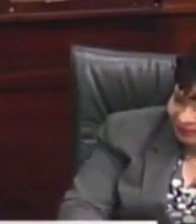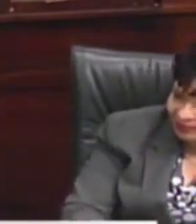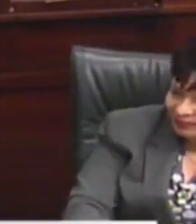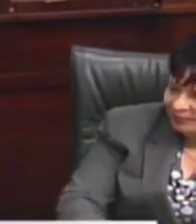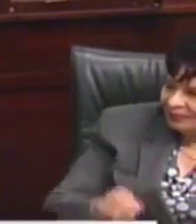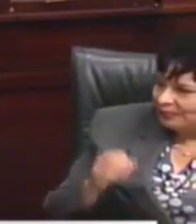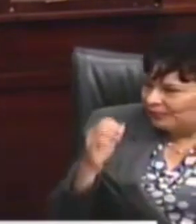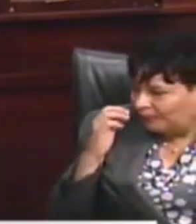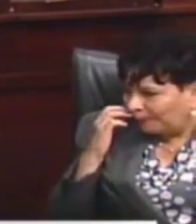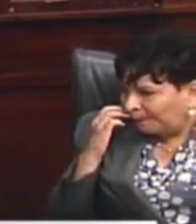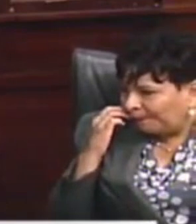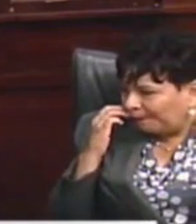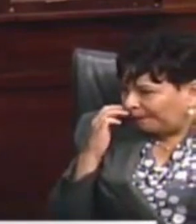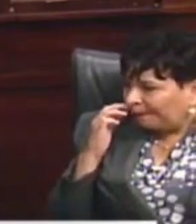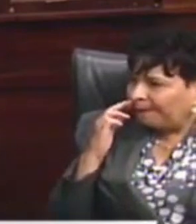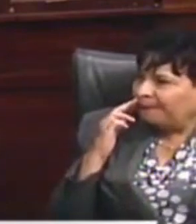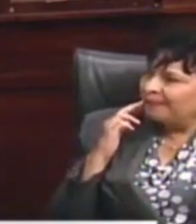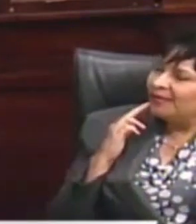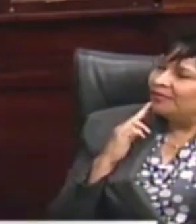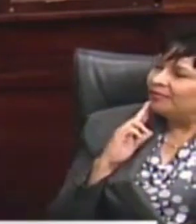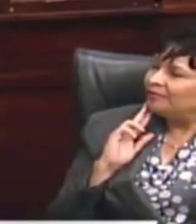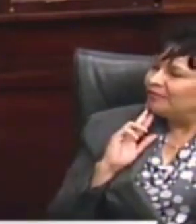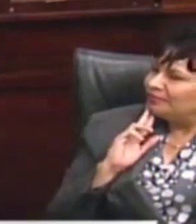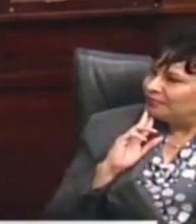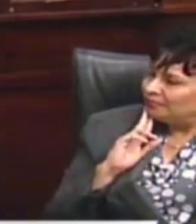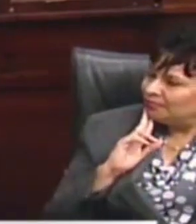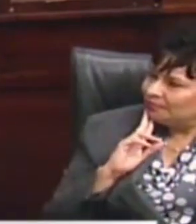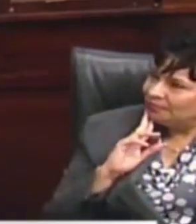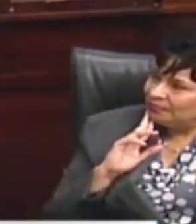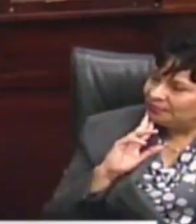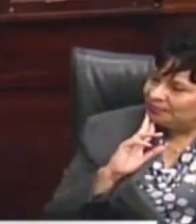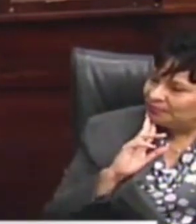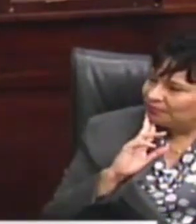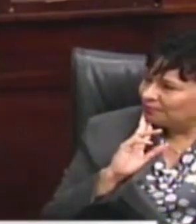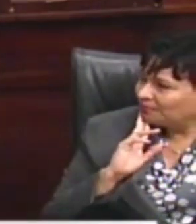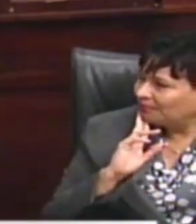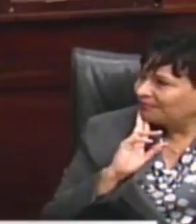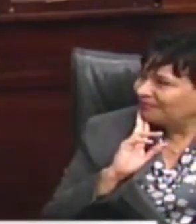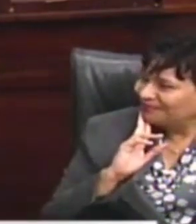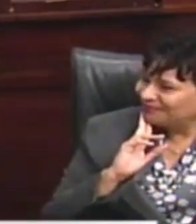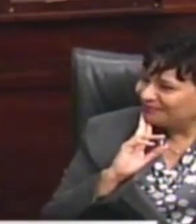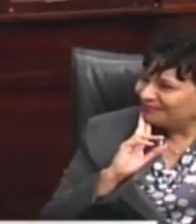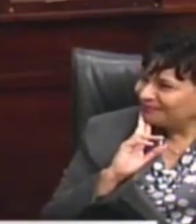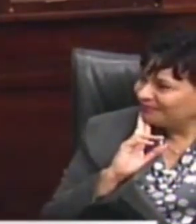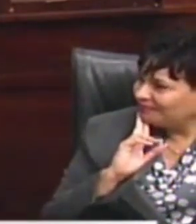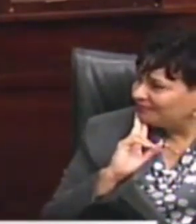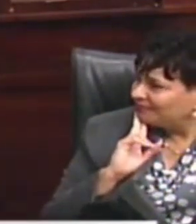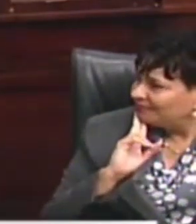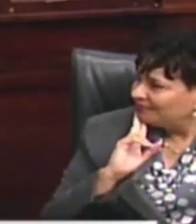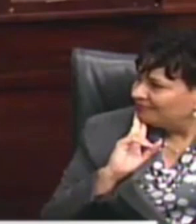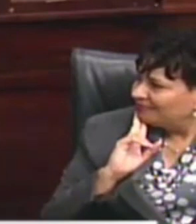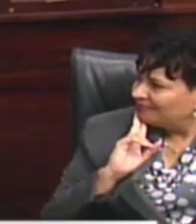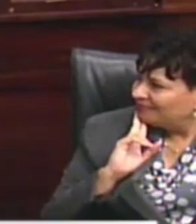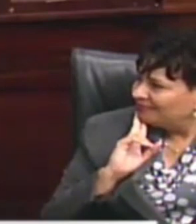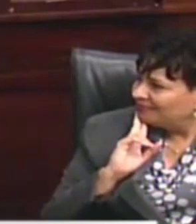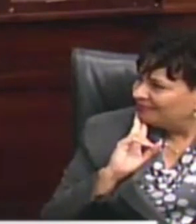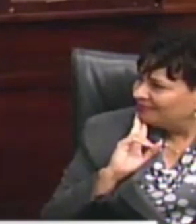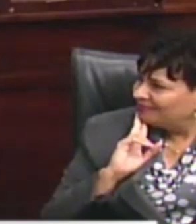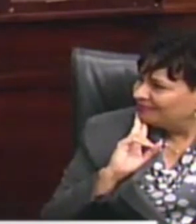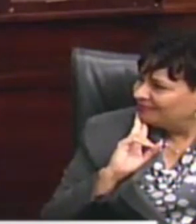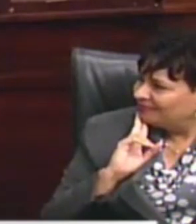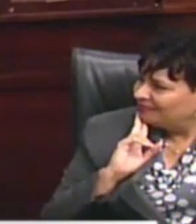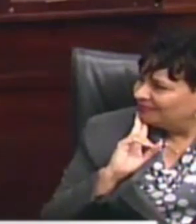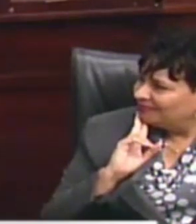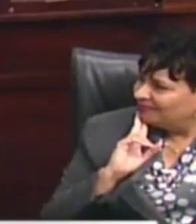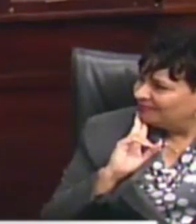to one Ed Cain. It's E-C-Cain443 at gmail.com. Now, who is Ed Cain? Who he, as we say?